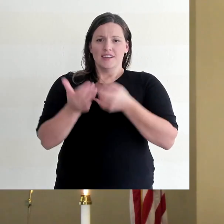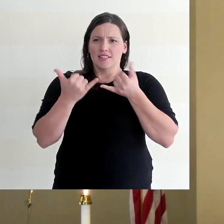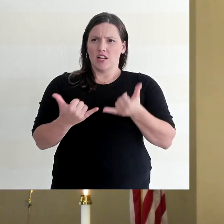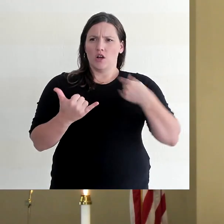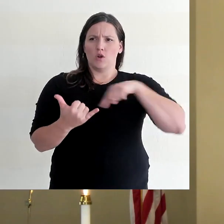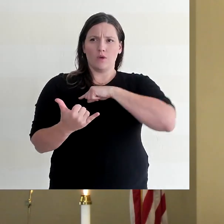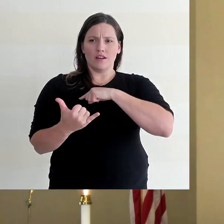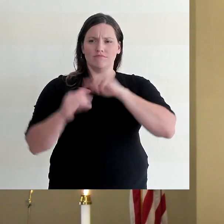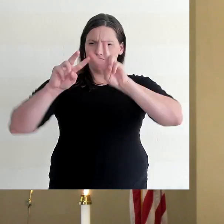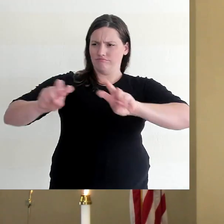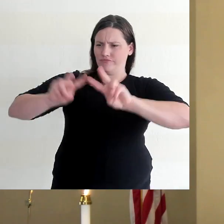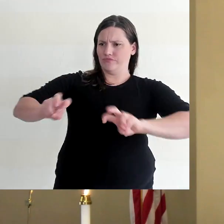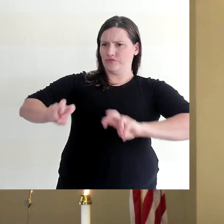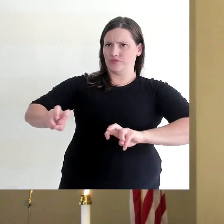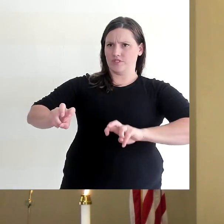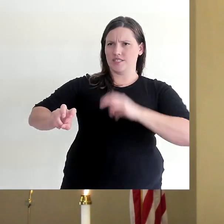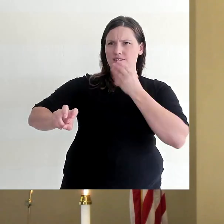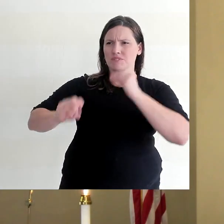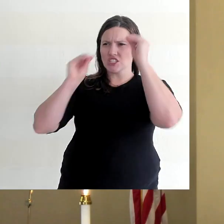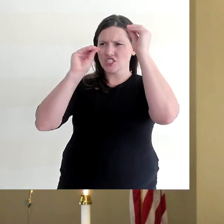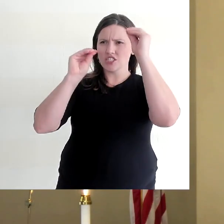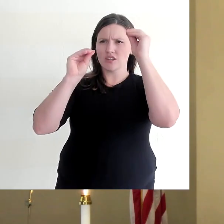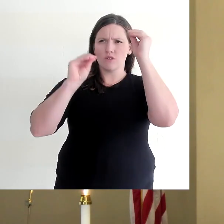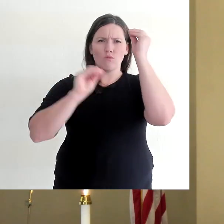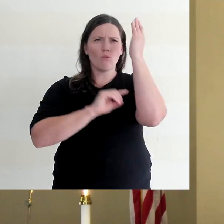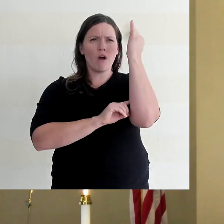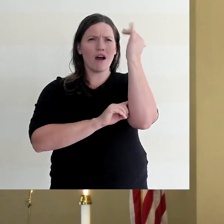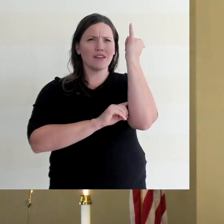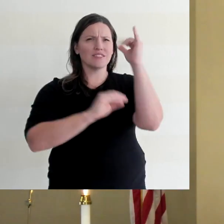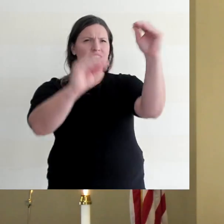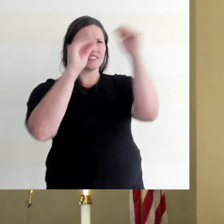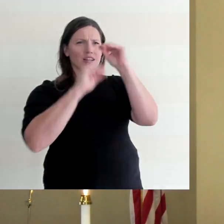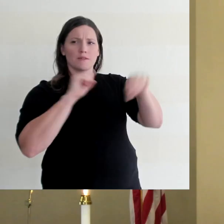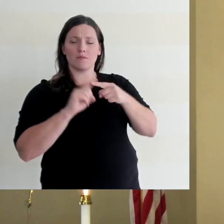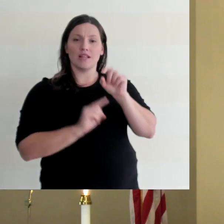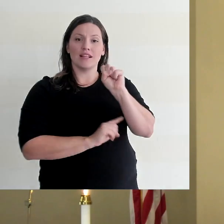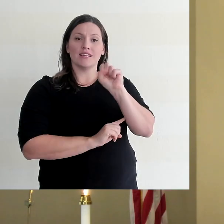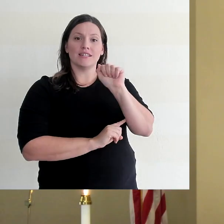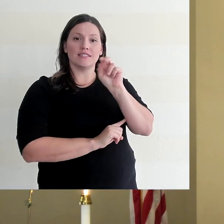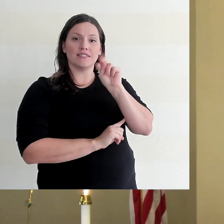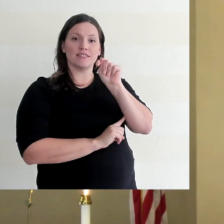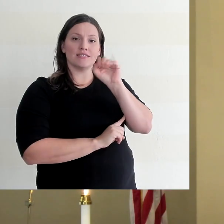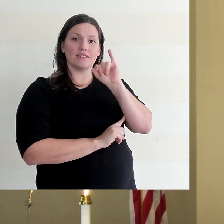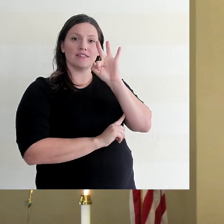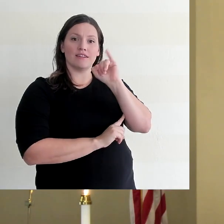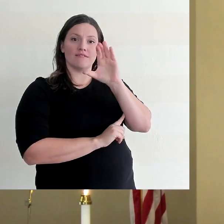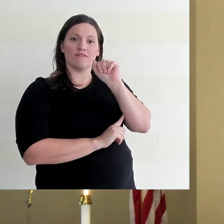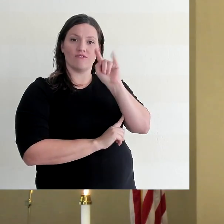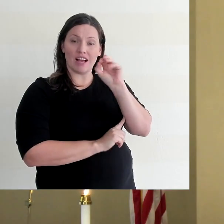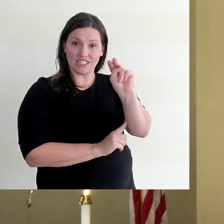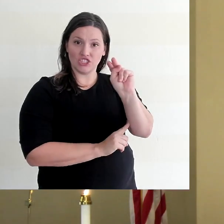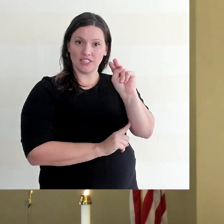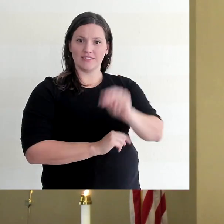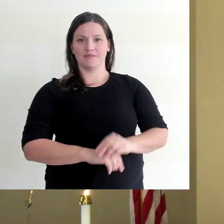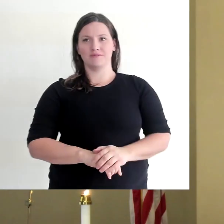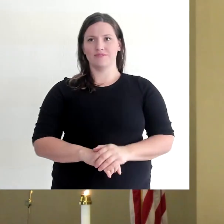spend some time in Hebrews 13 today as it teaches us about sanctification, about our